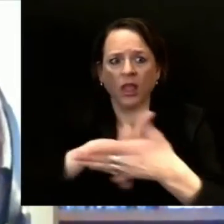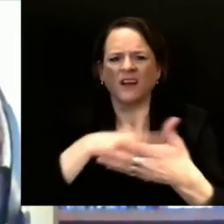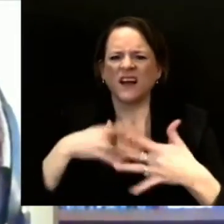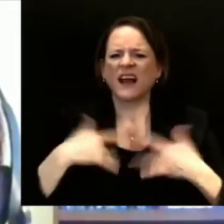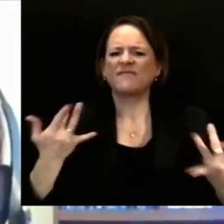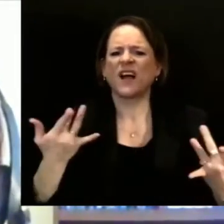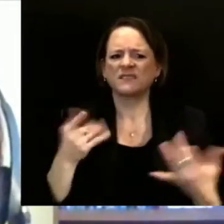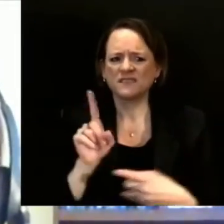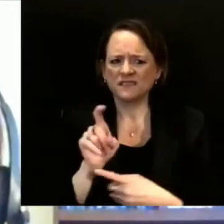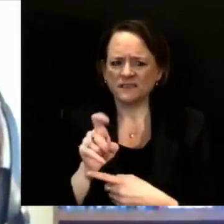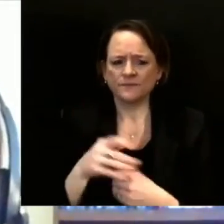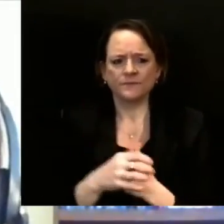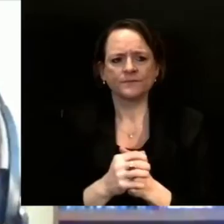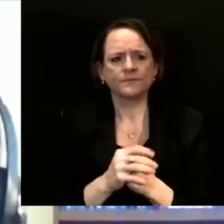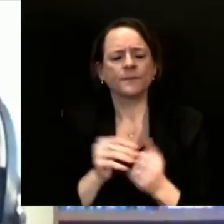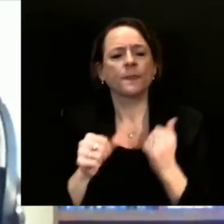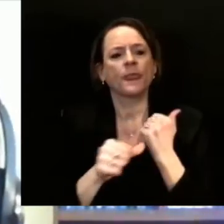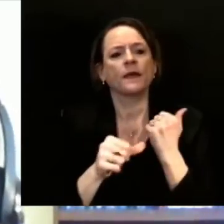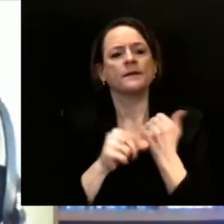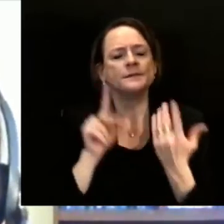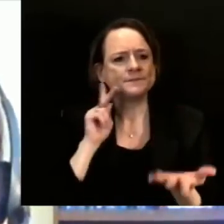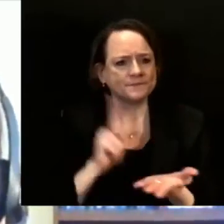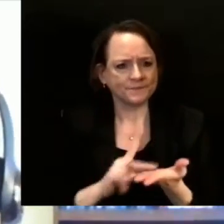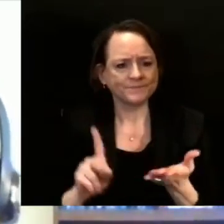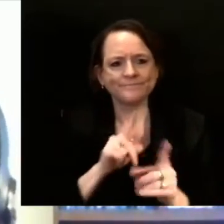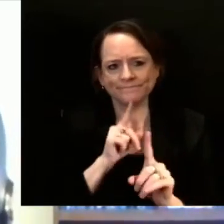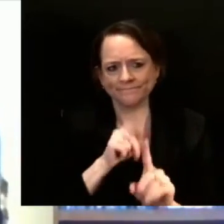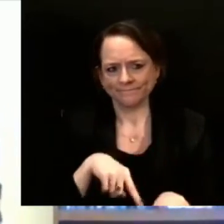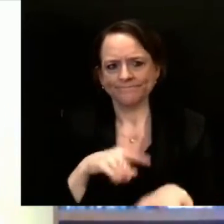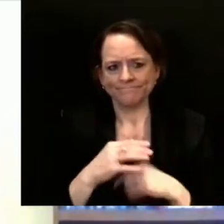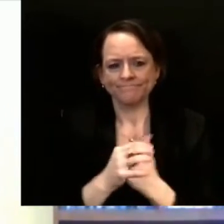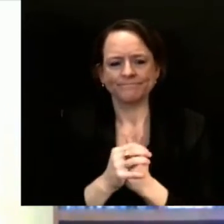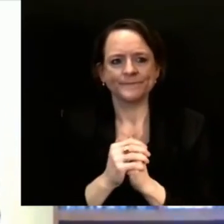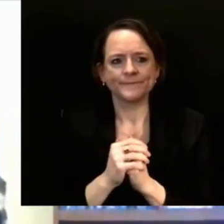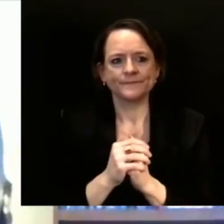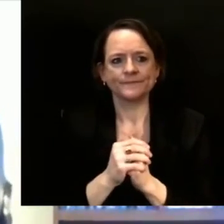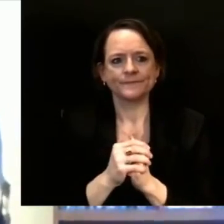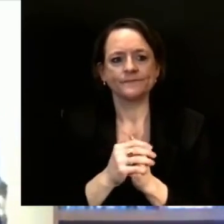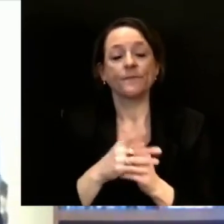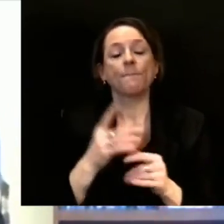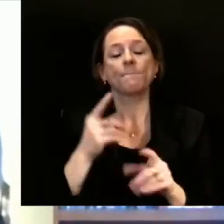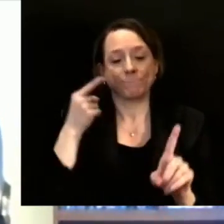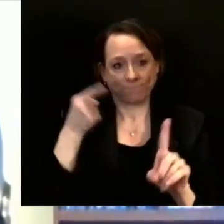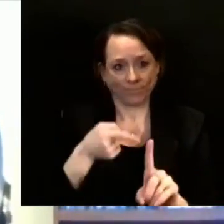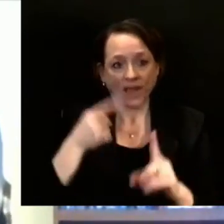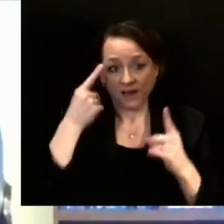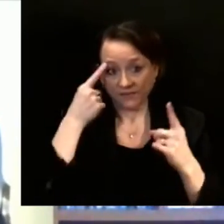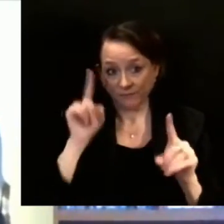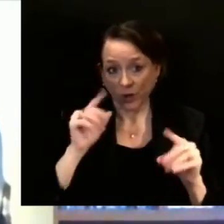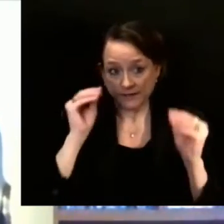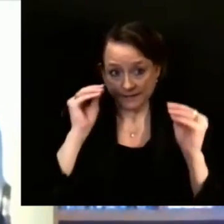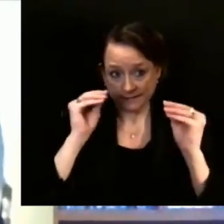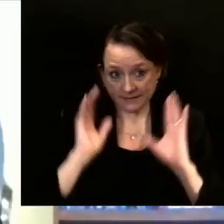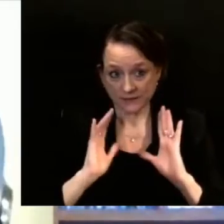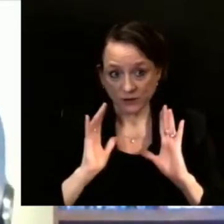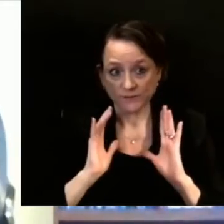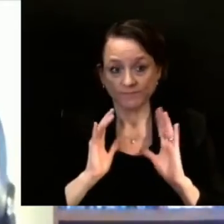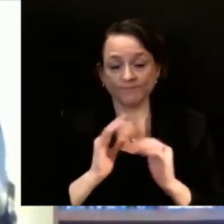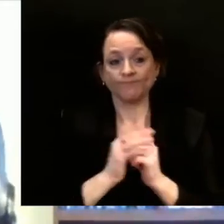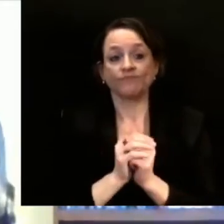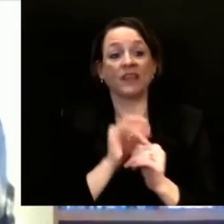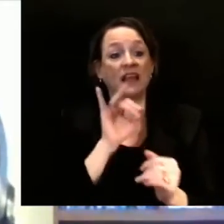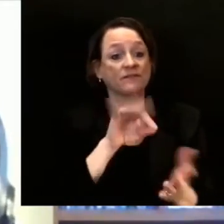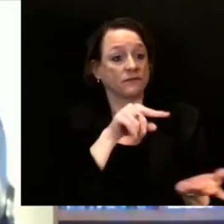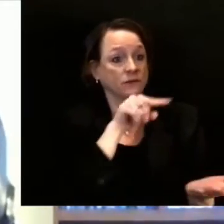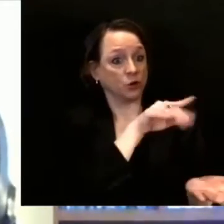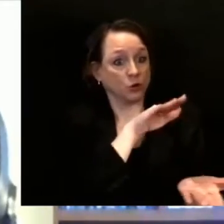school districts are waiting until all of their teachers are fully vaccinated, this could defer